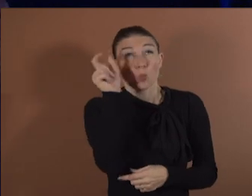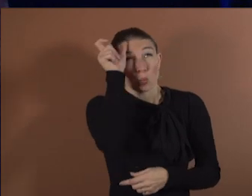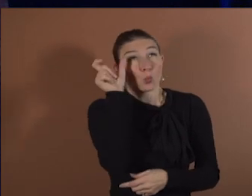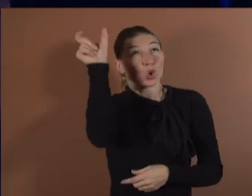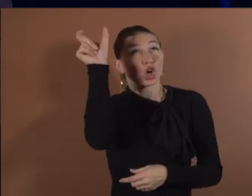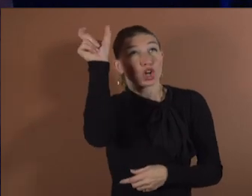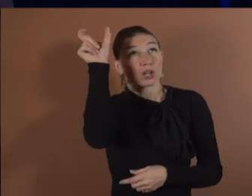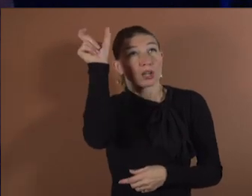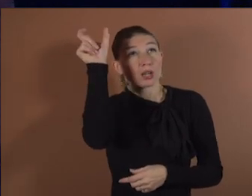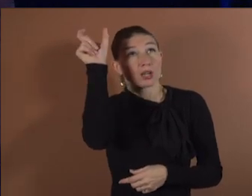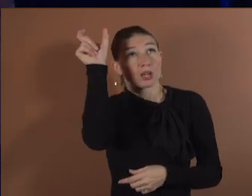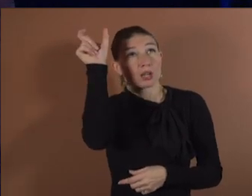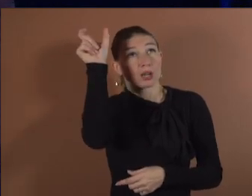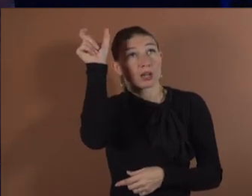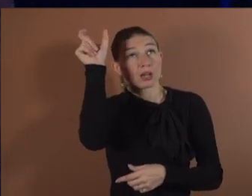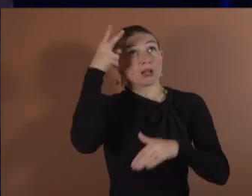We show her thoughts.